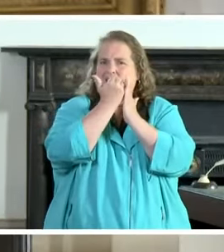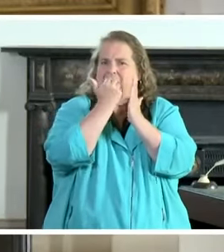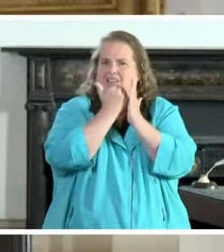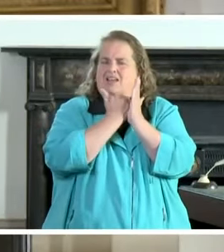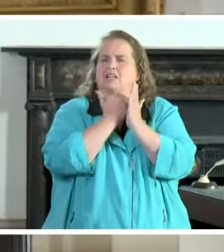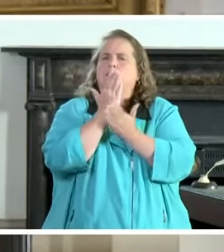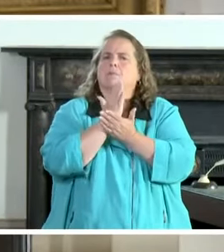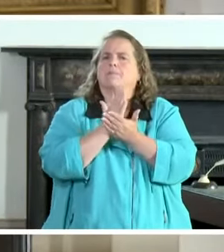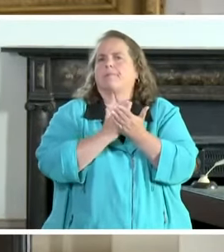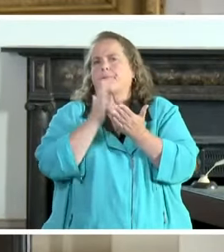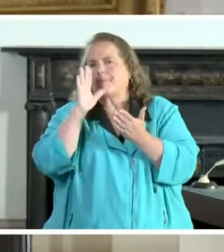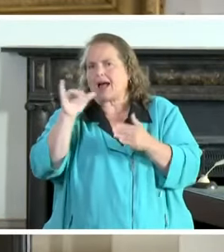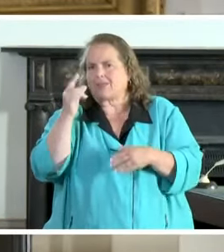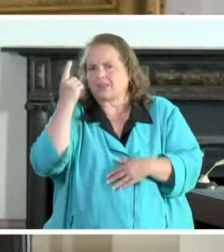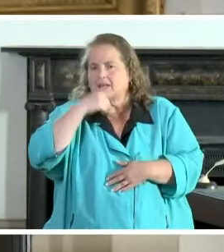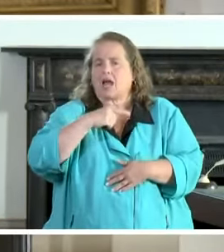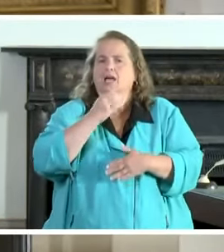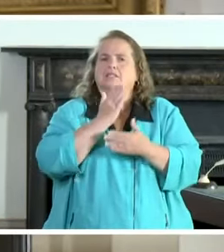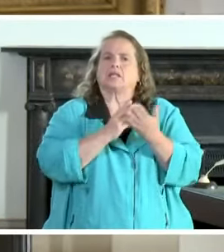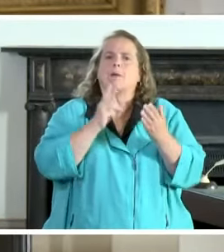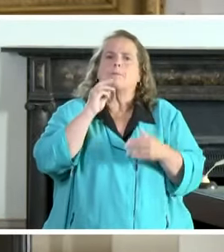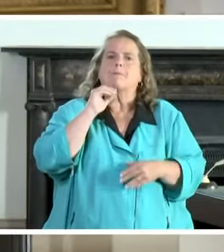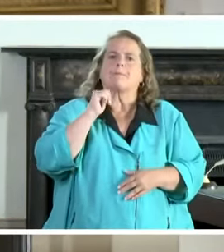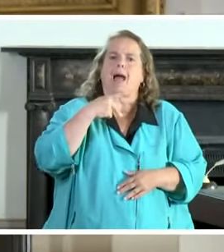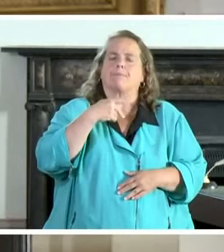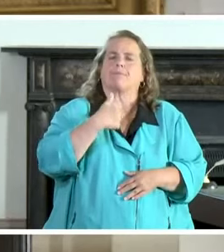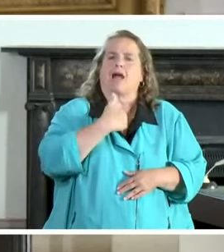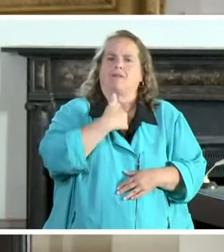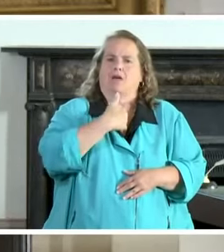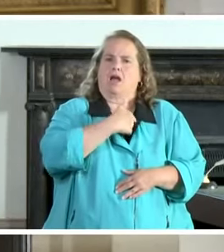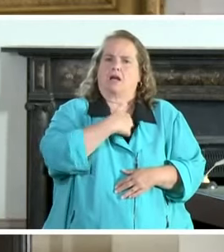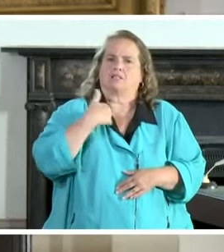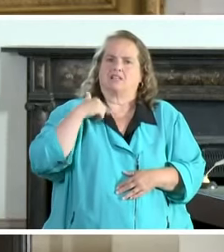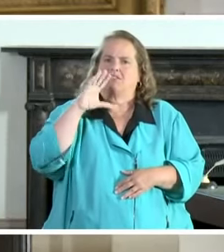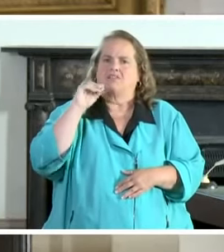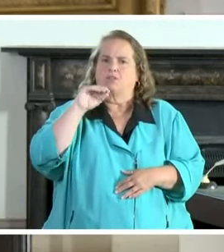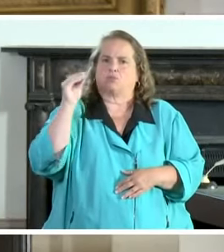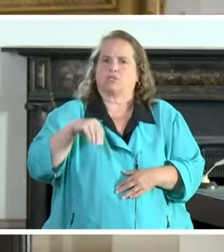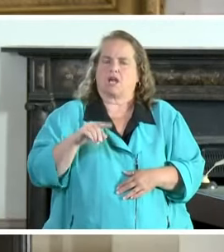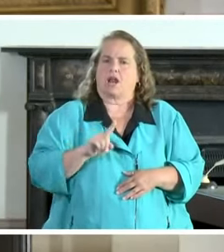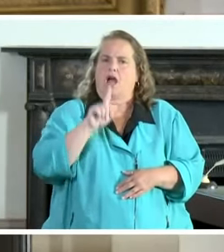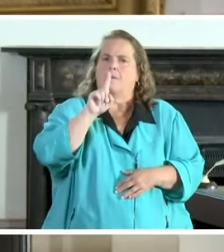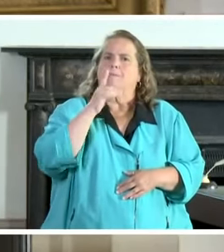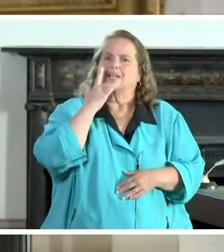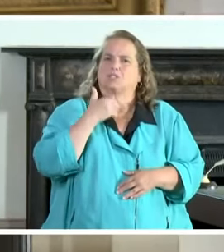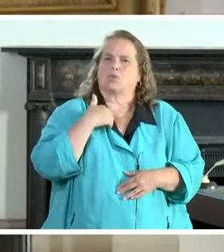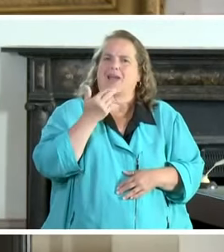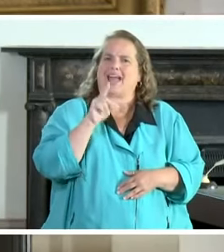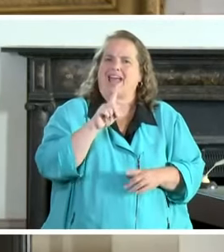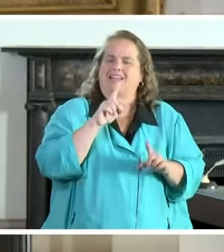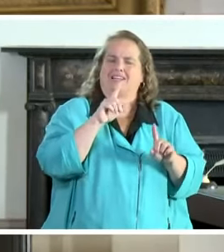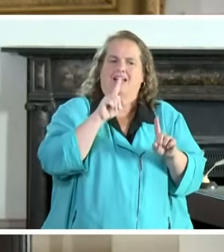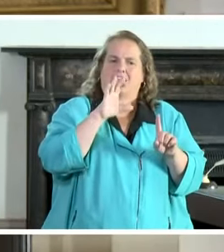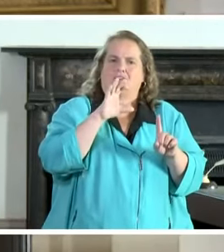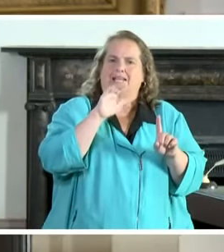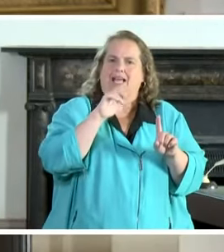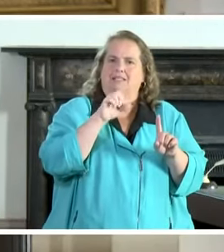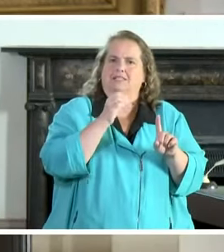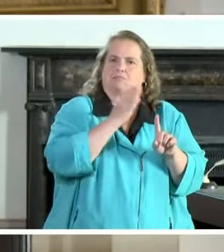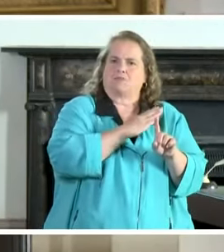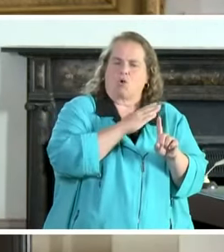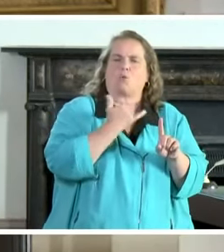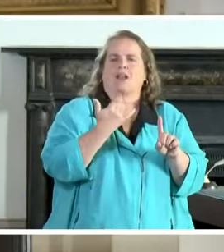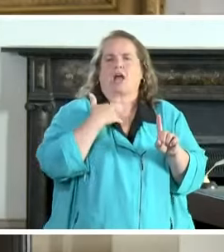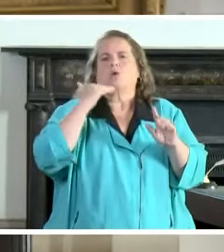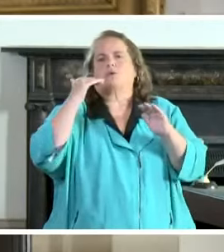saw one map had us 50 percent up well it's because we had a hundred and something cases the day before and we are back down certainly